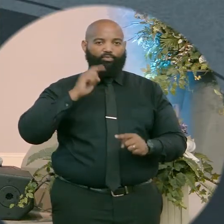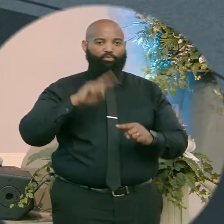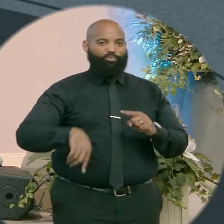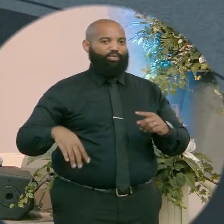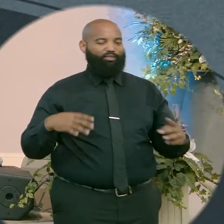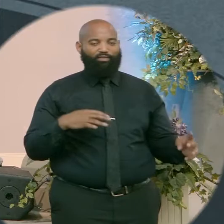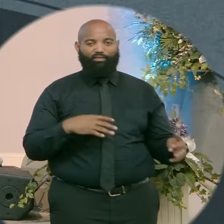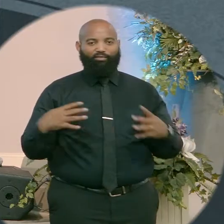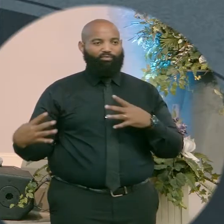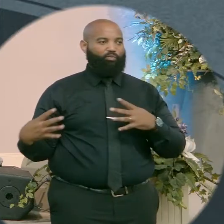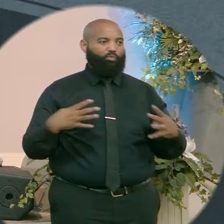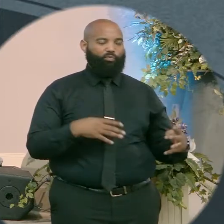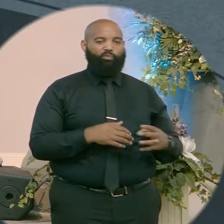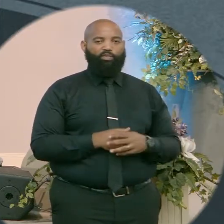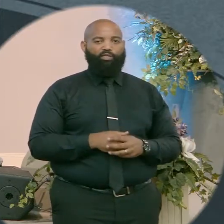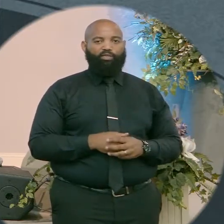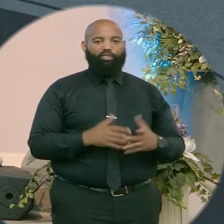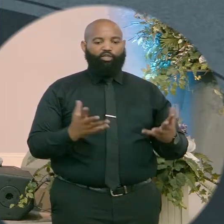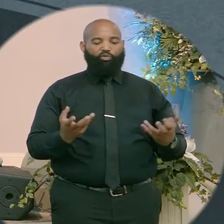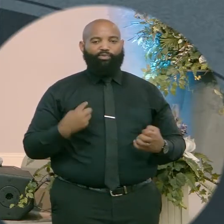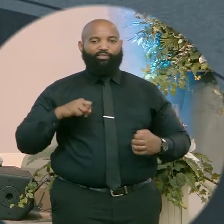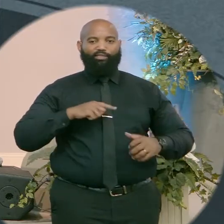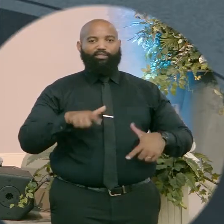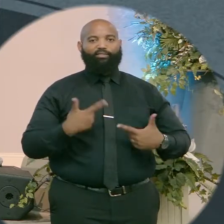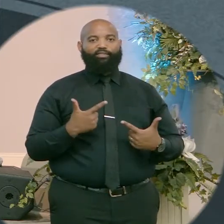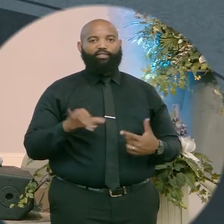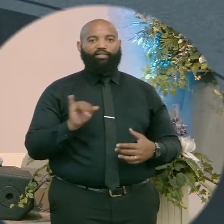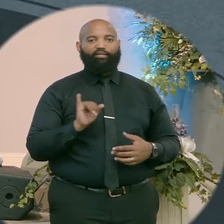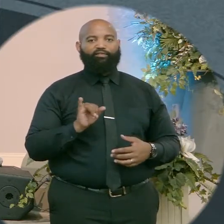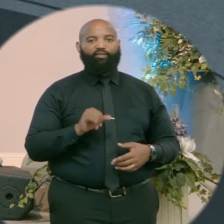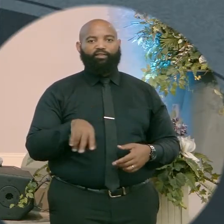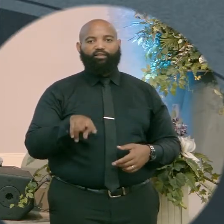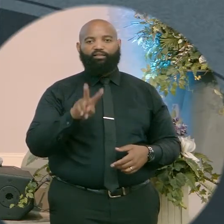He want us to live like victims instead of victors. conquerors.